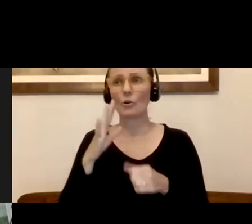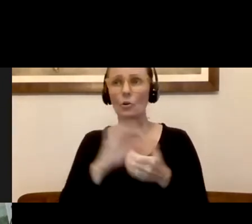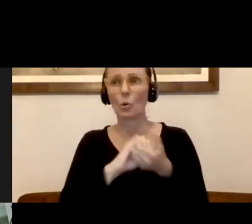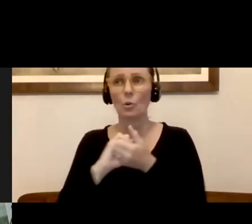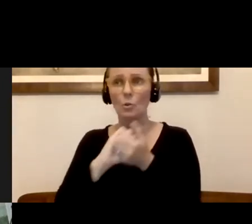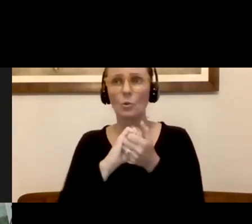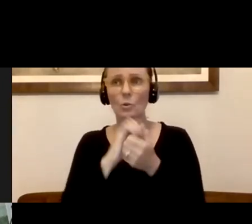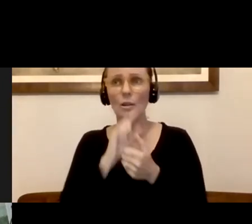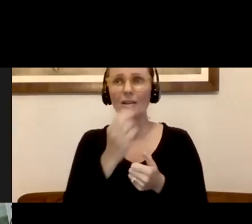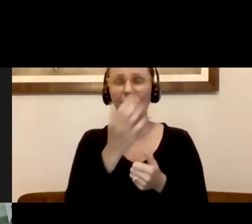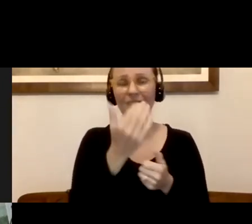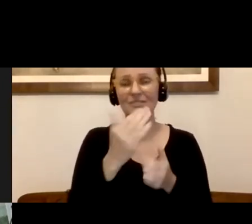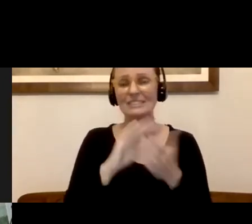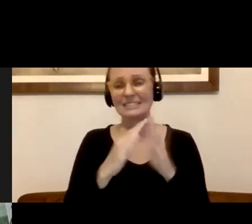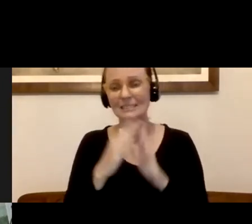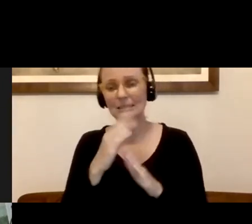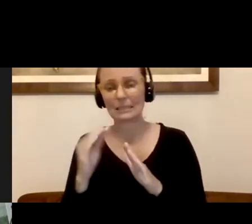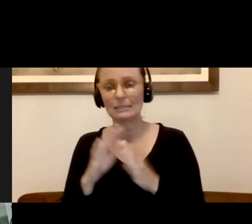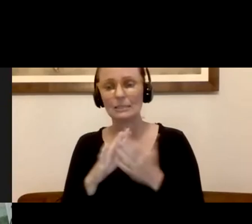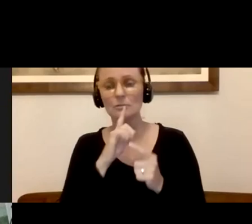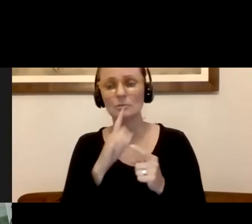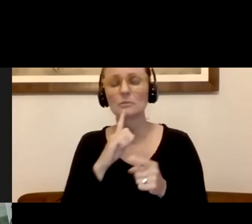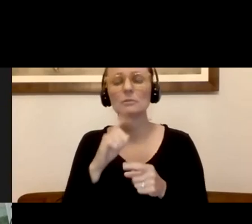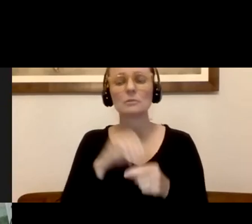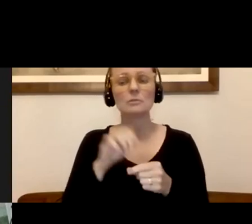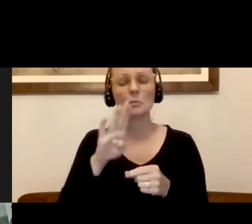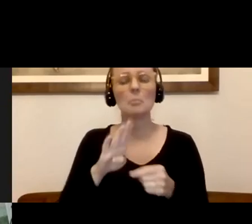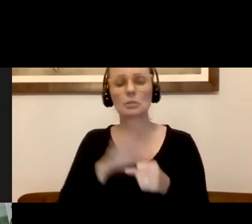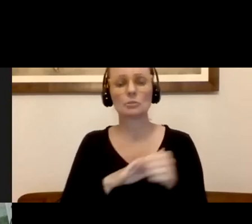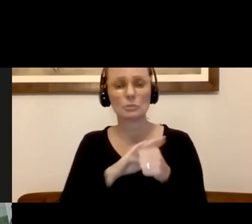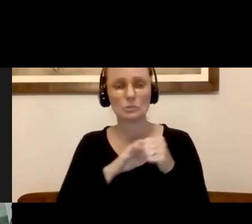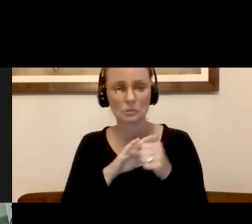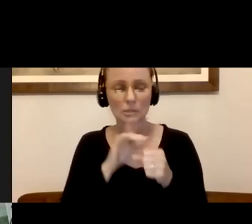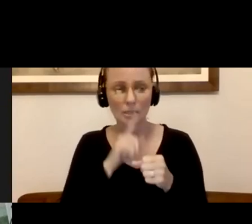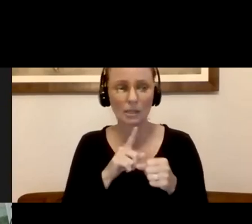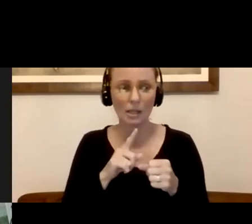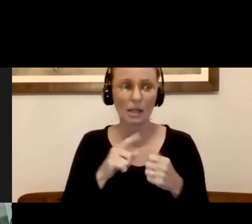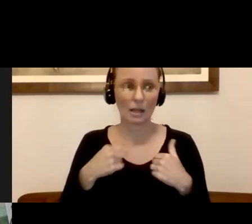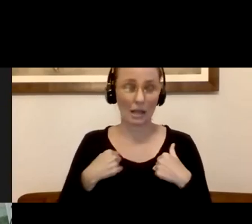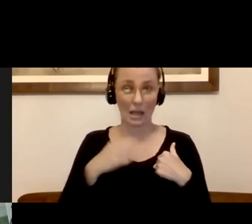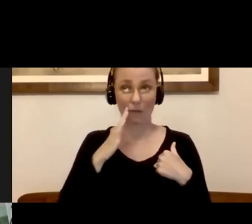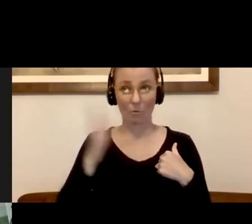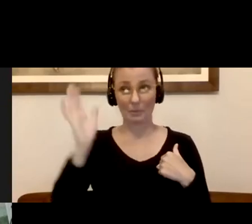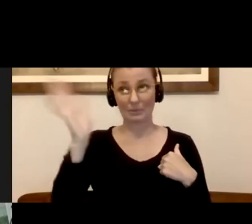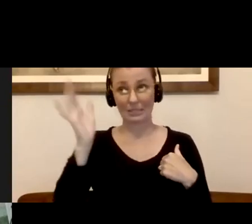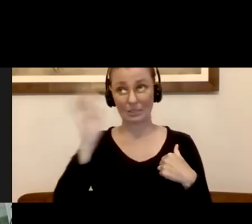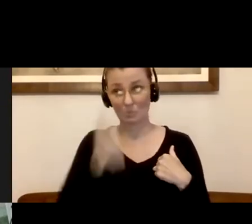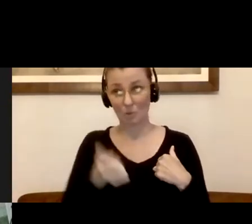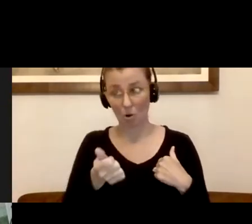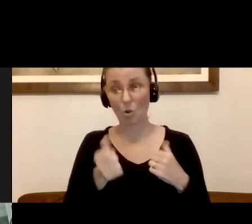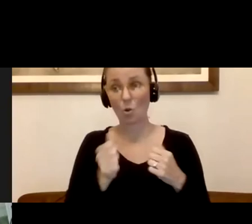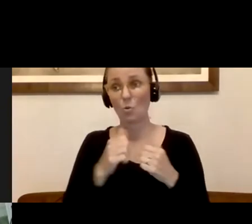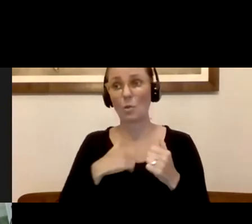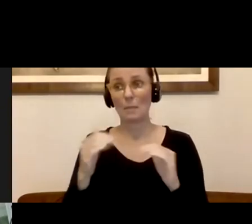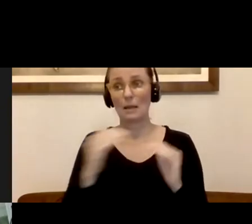15 cities and towns in the inner core of the Boston region, as well as larger coalitions. I will be presenting tomorrow with, uh, one of my colleagues, the Mayor of